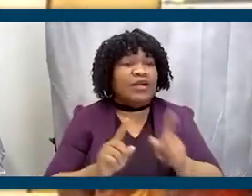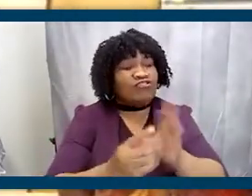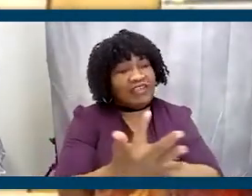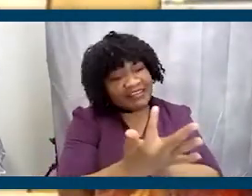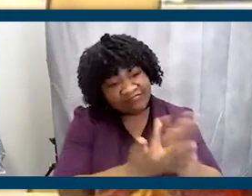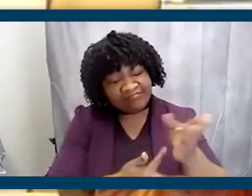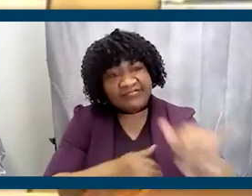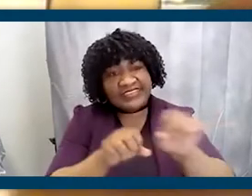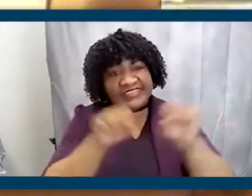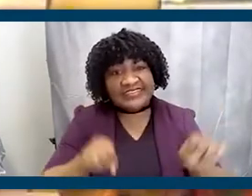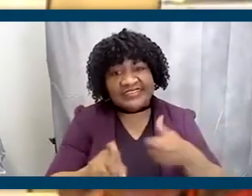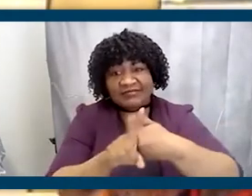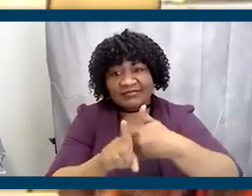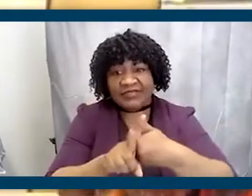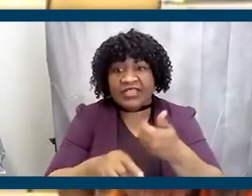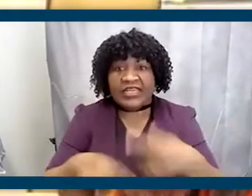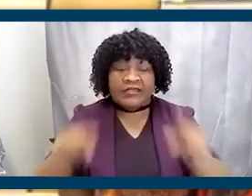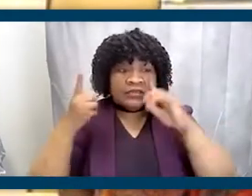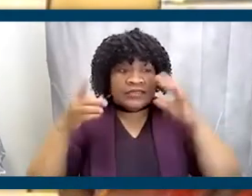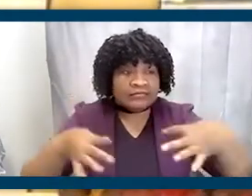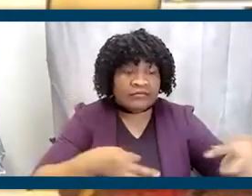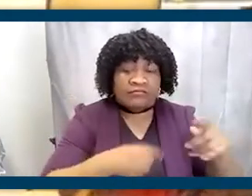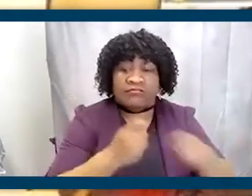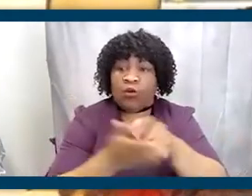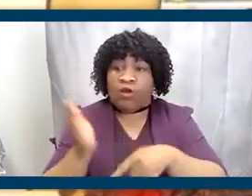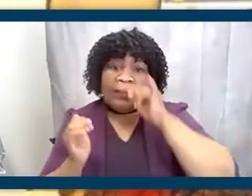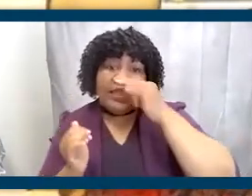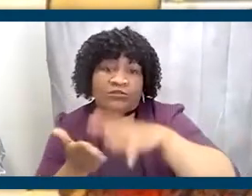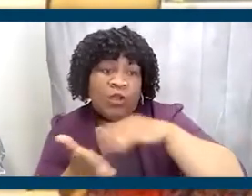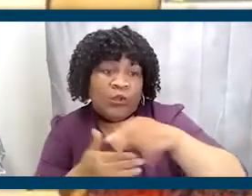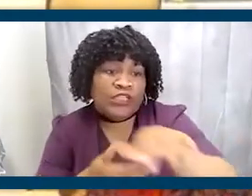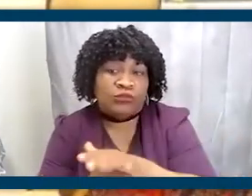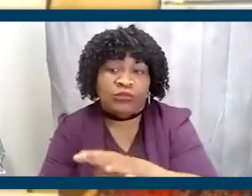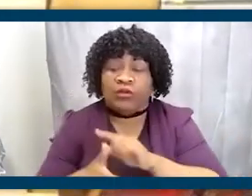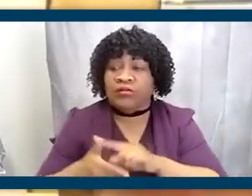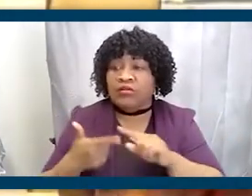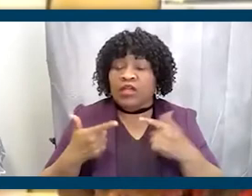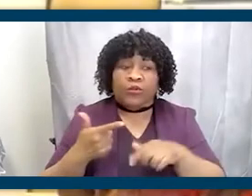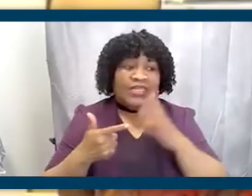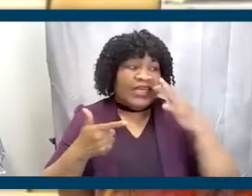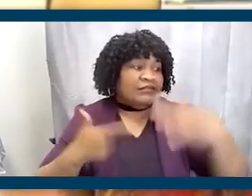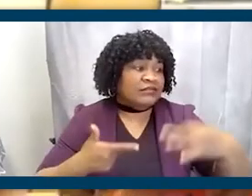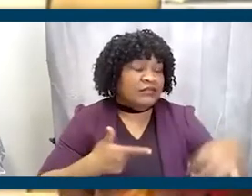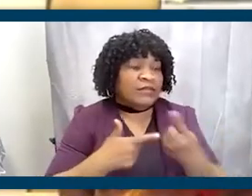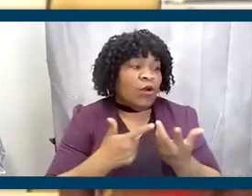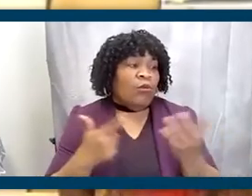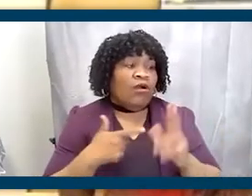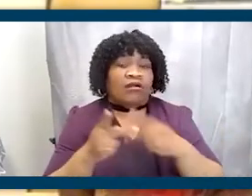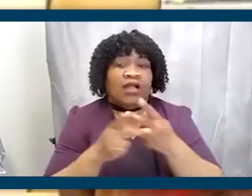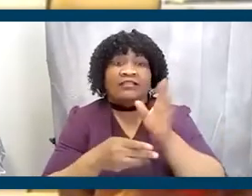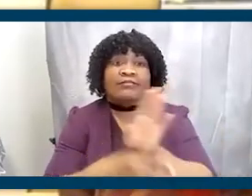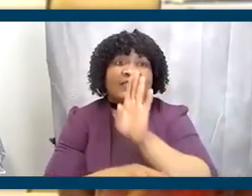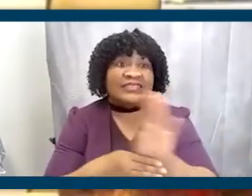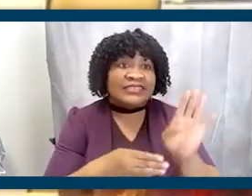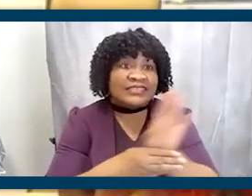system itself so that we can make some decisions about what our kids learn in school, you know, that we can make decisions about what kind of businesses